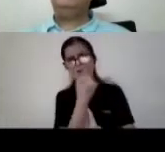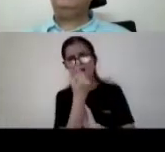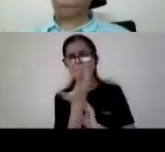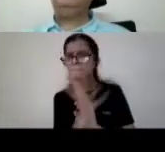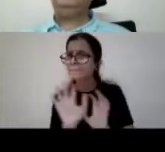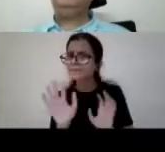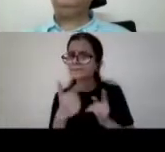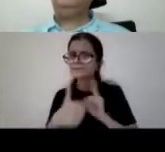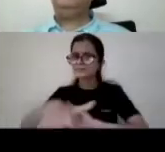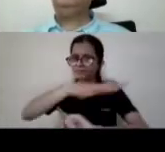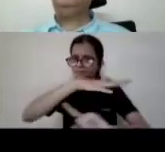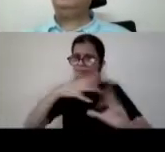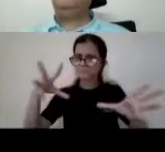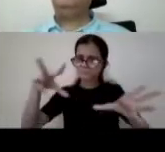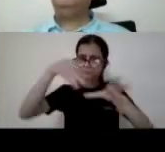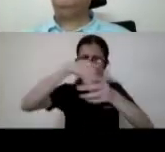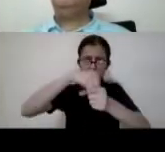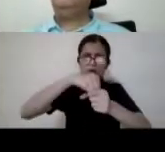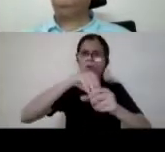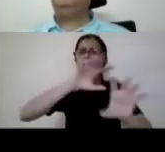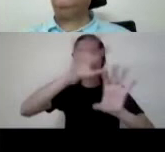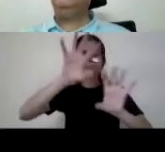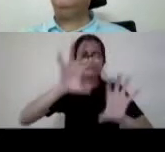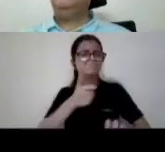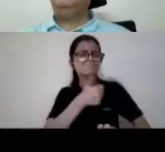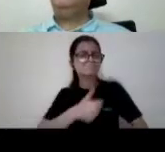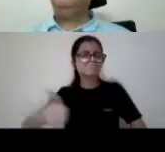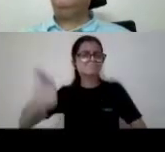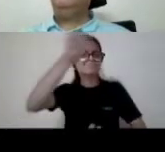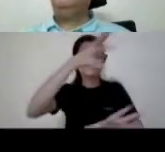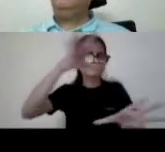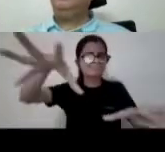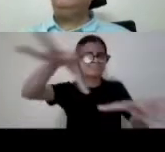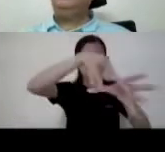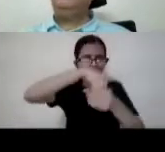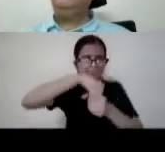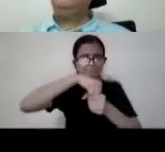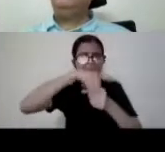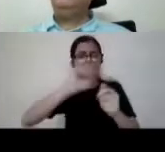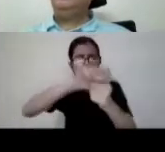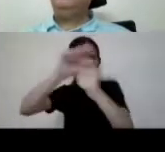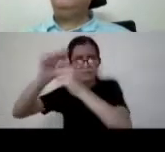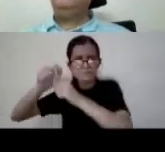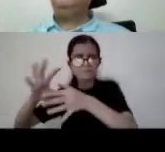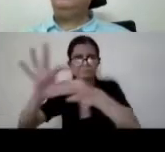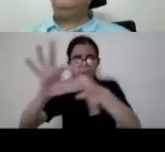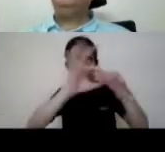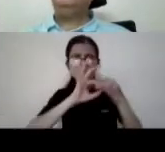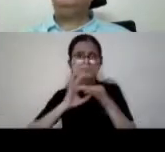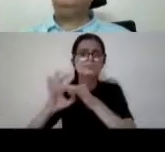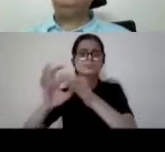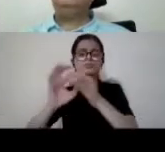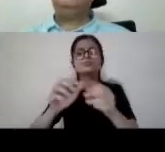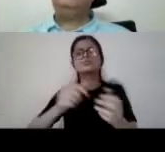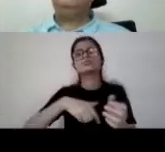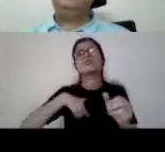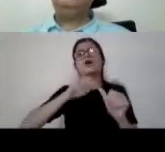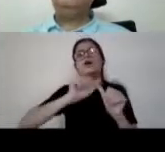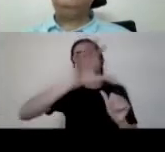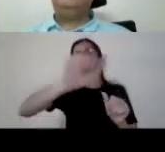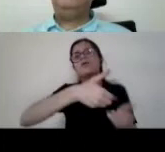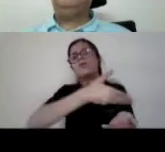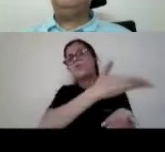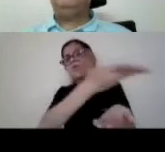that has to come together the whole stakeholders have to come together they have to work together really to address this whole uh